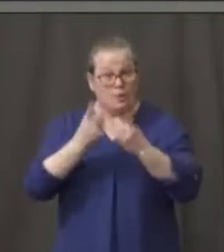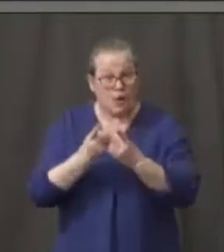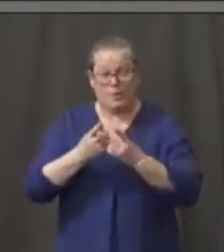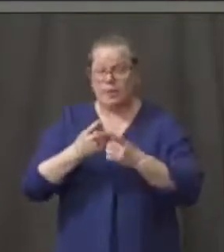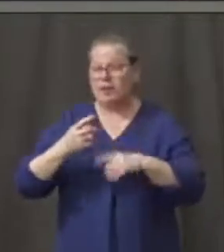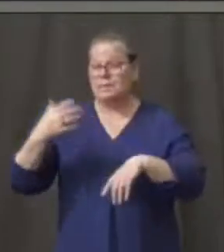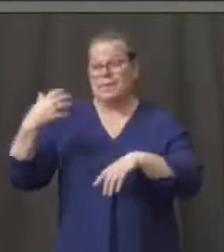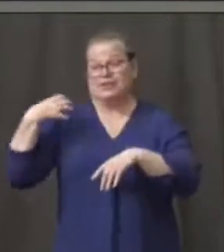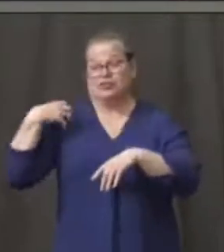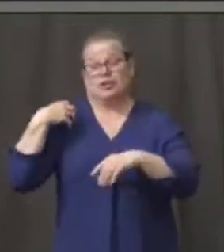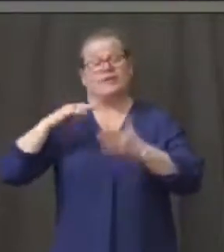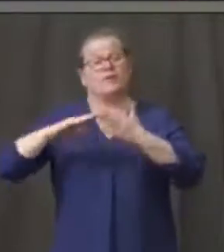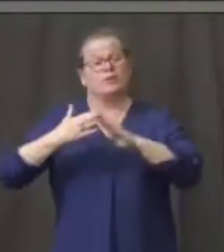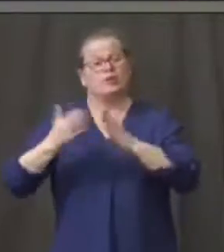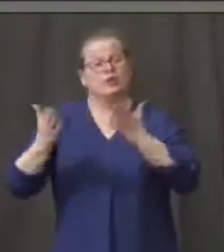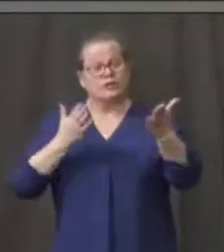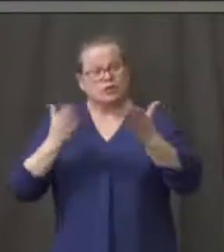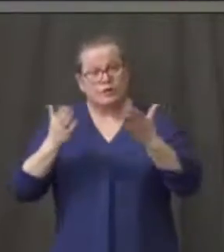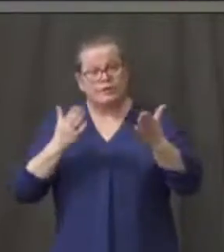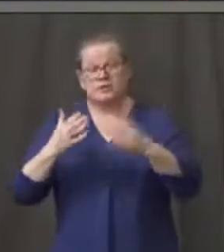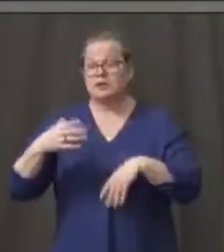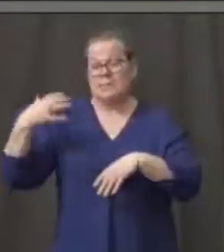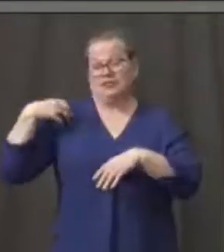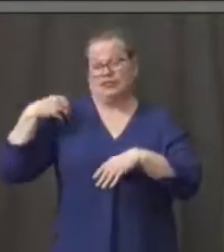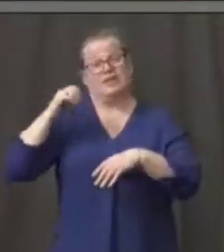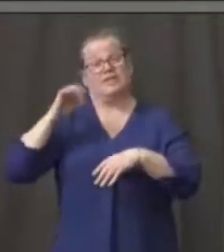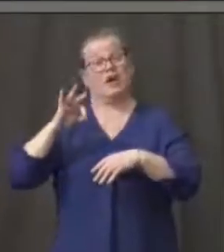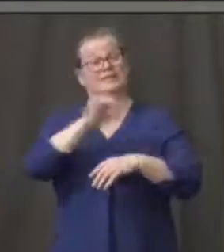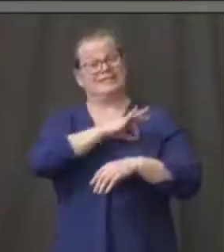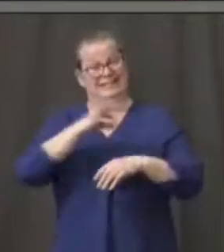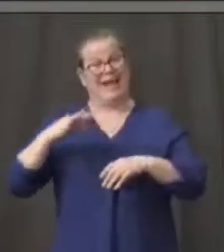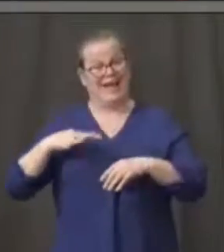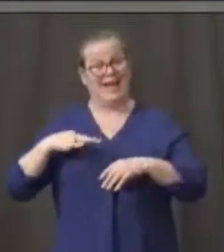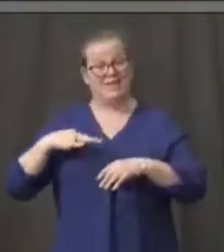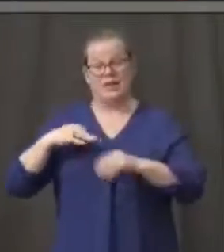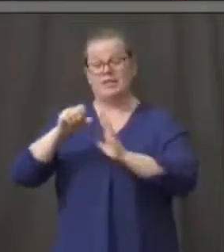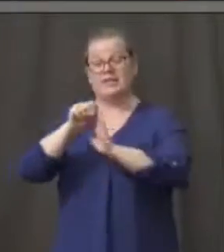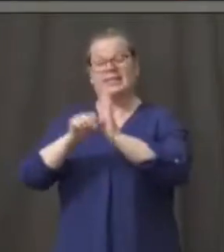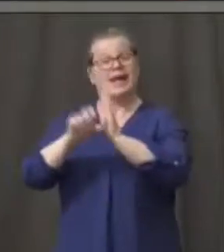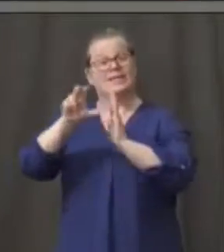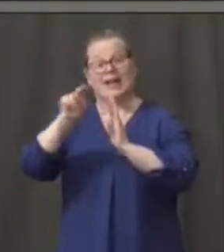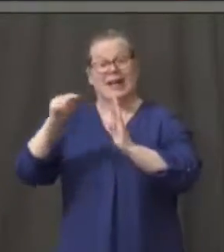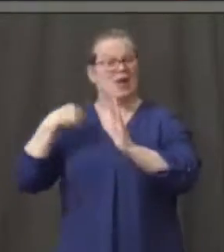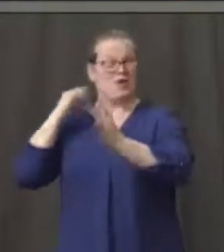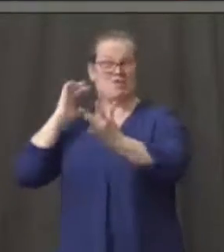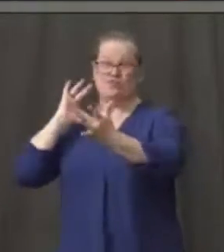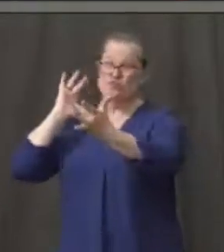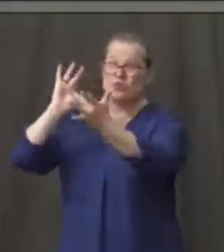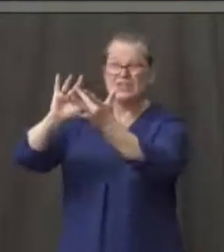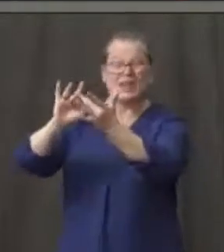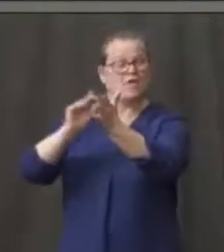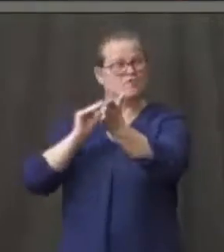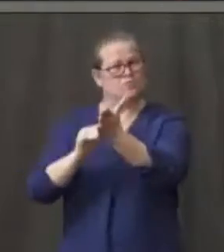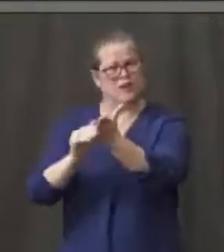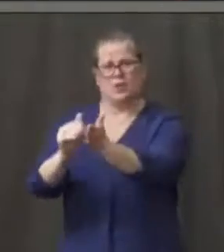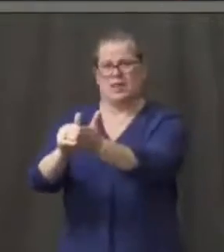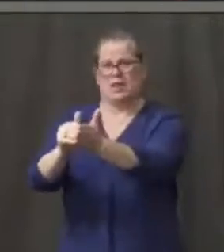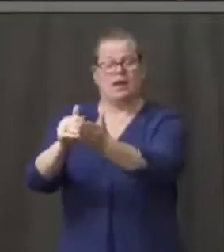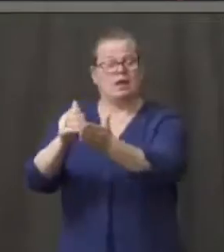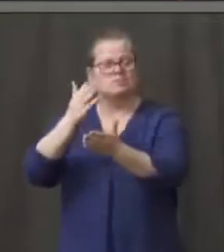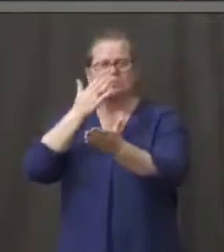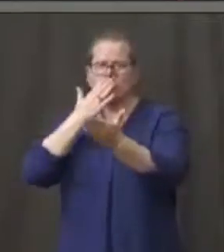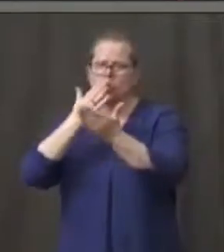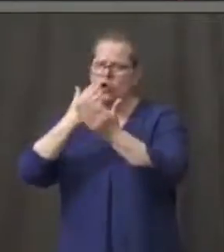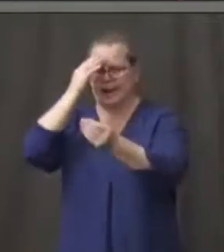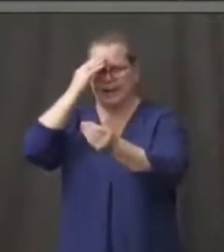We have reached out to the state of Connecticut frequently, and we've always gotten good information,